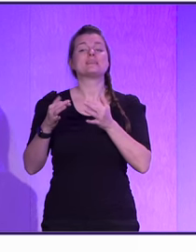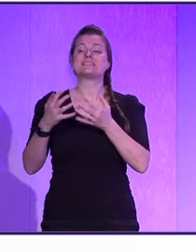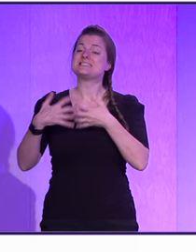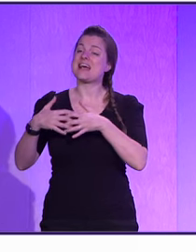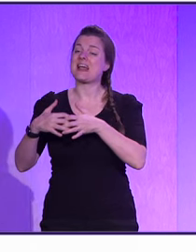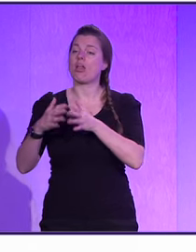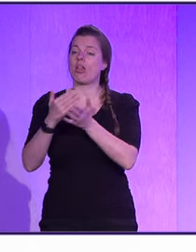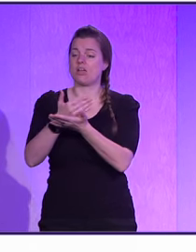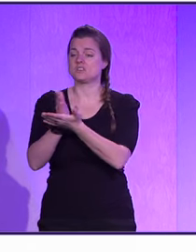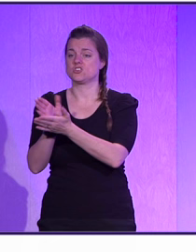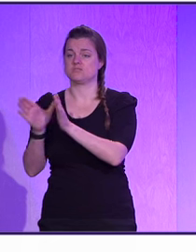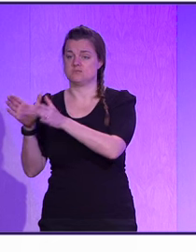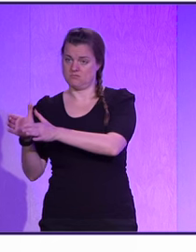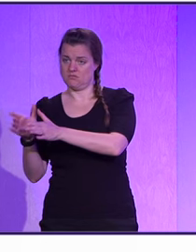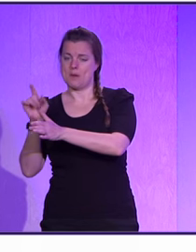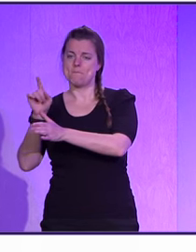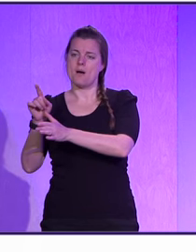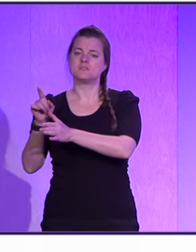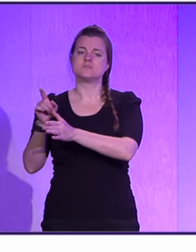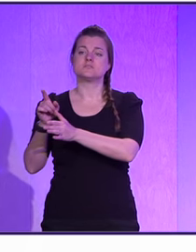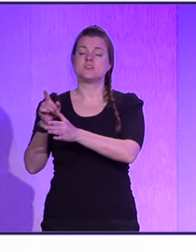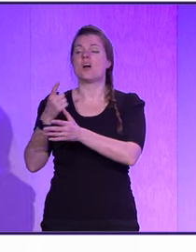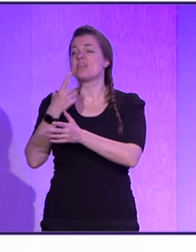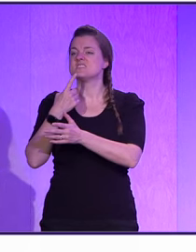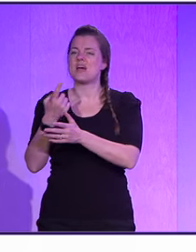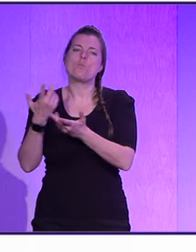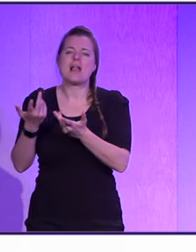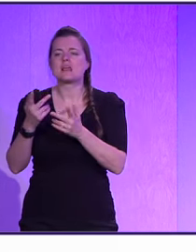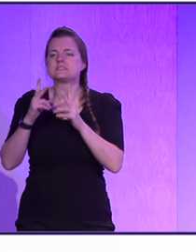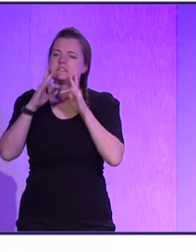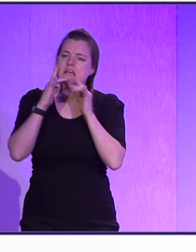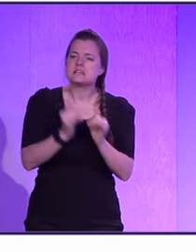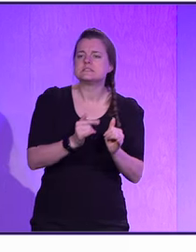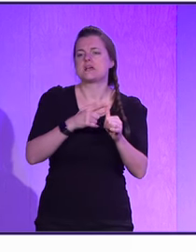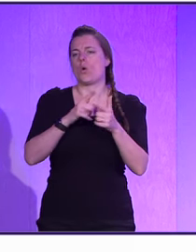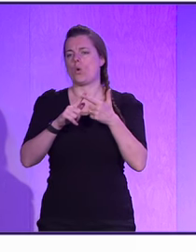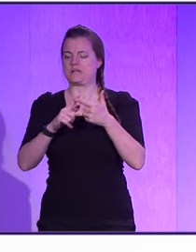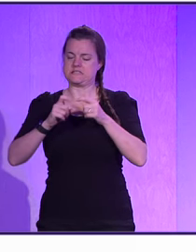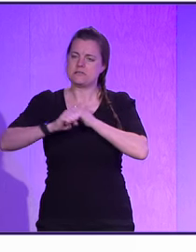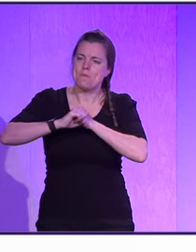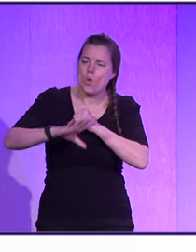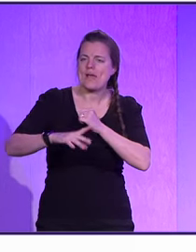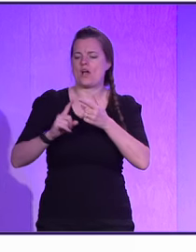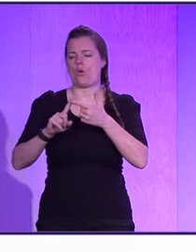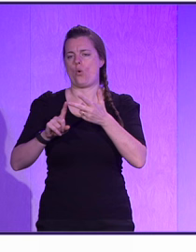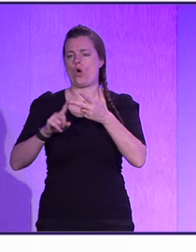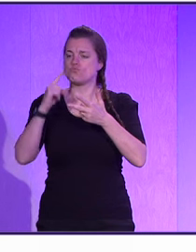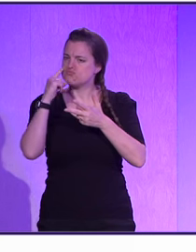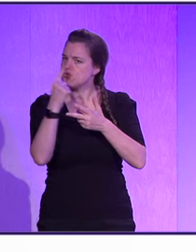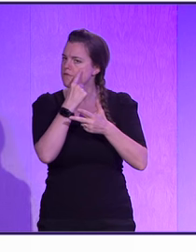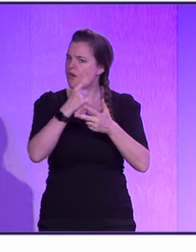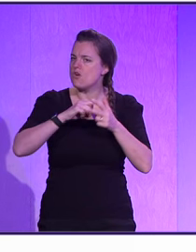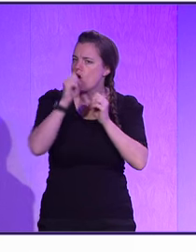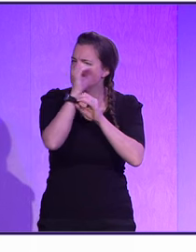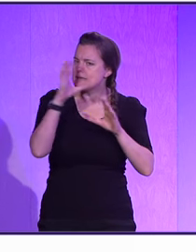maybe the technical fraction, but think about, I just shown coding, but it's testing, it's deploying, it's like proof of